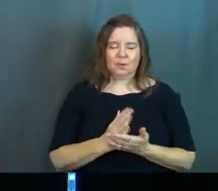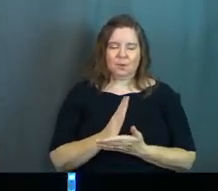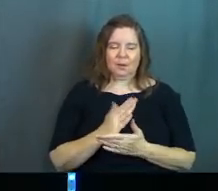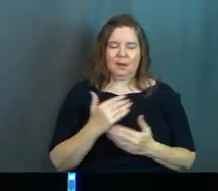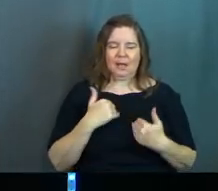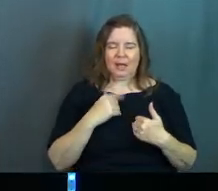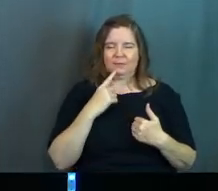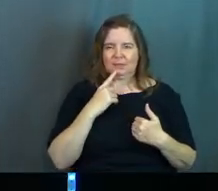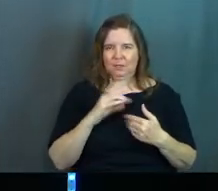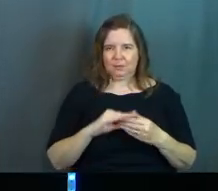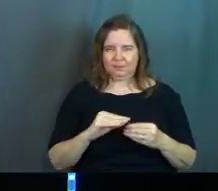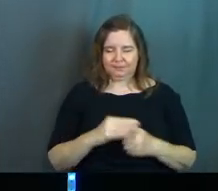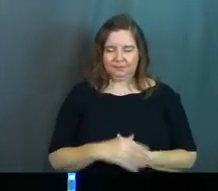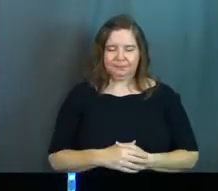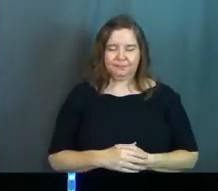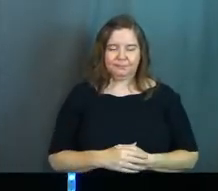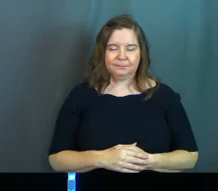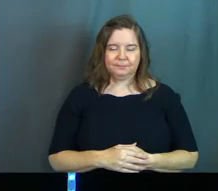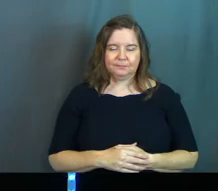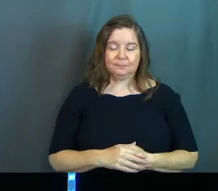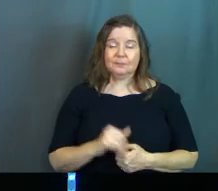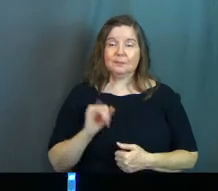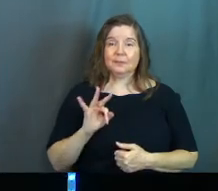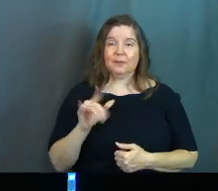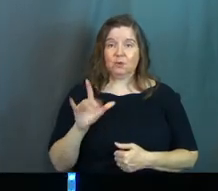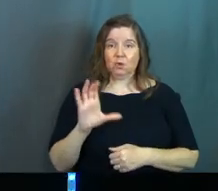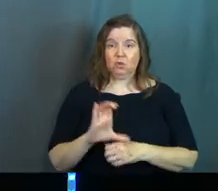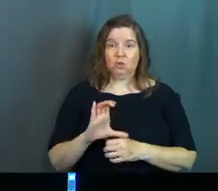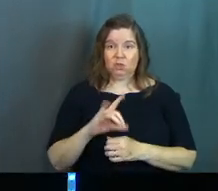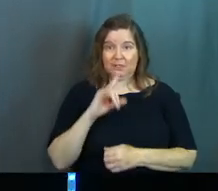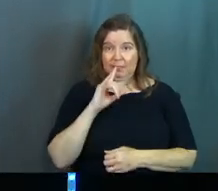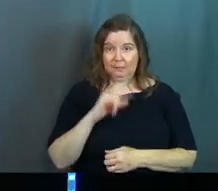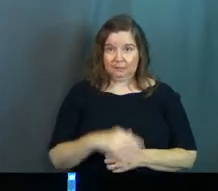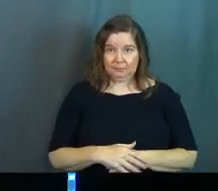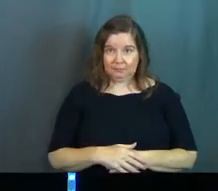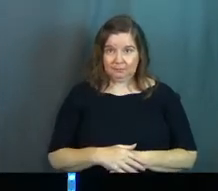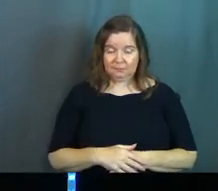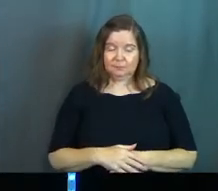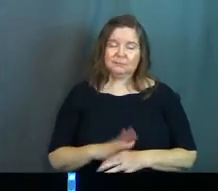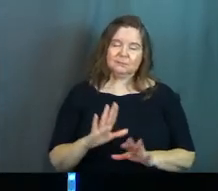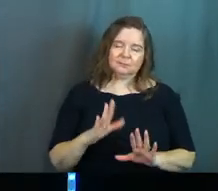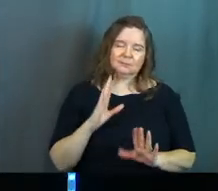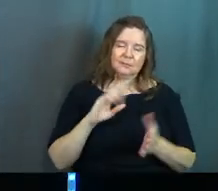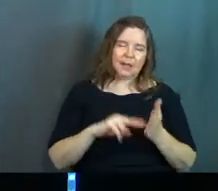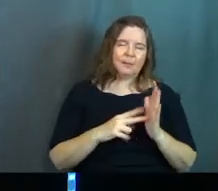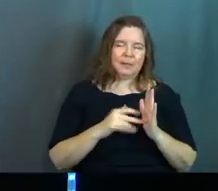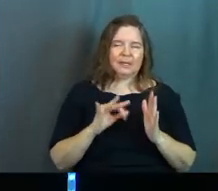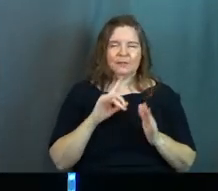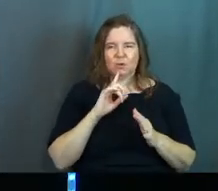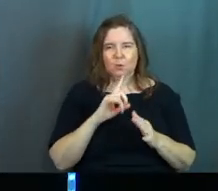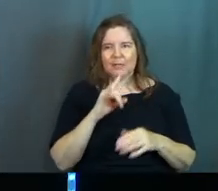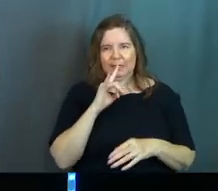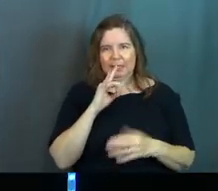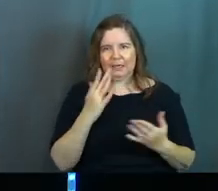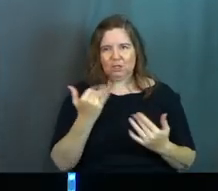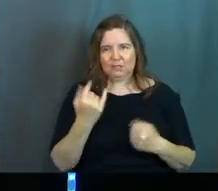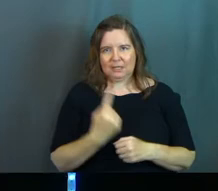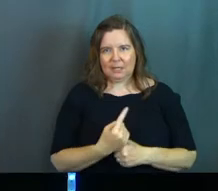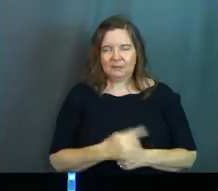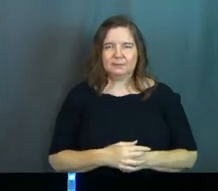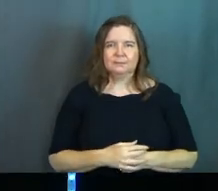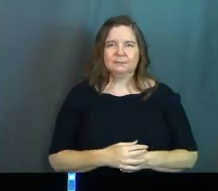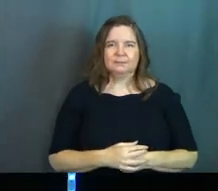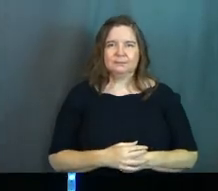all right, I got to tell you this. If you're a church kid, and I mean like if you're a real kid here today,